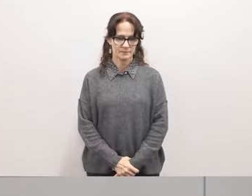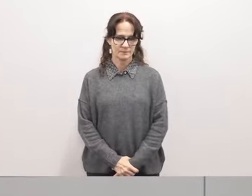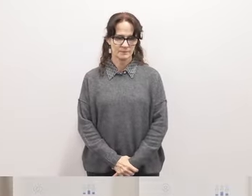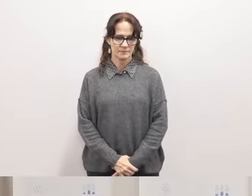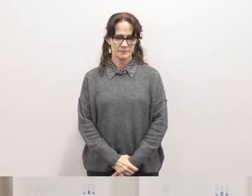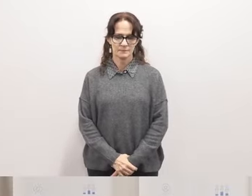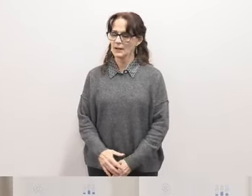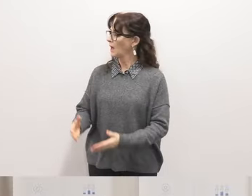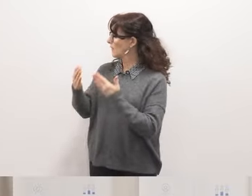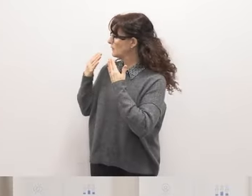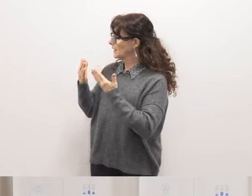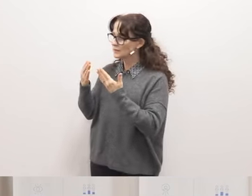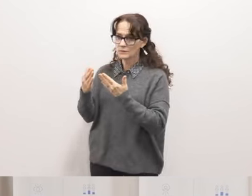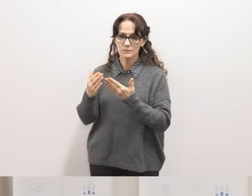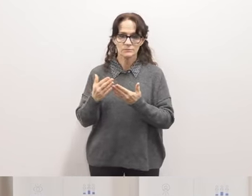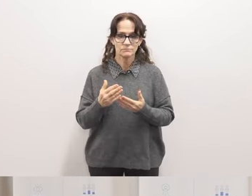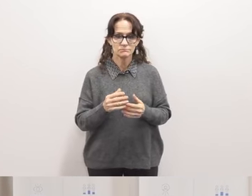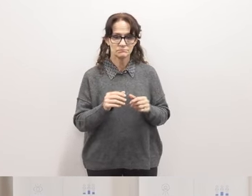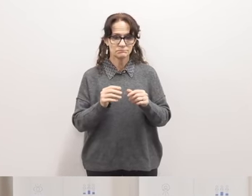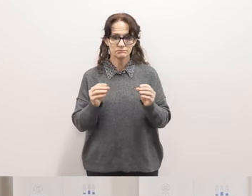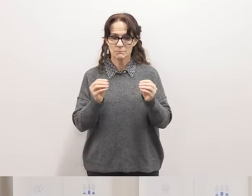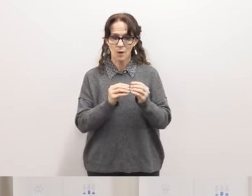thank you any further discussion